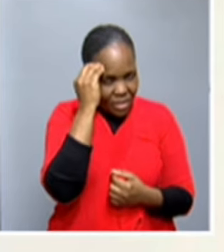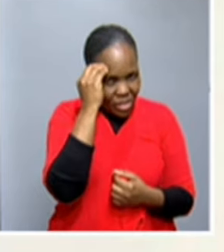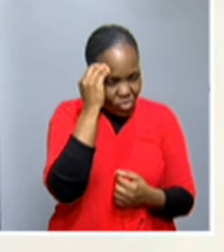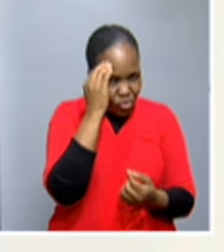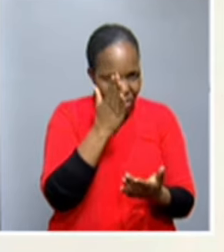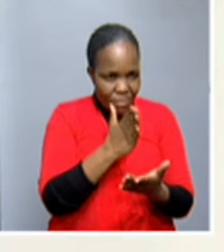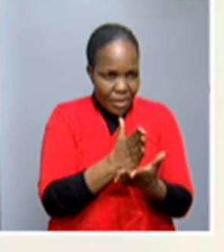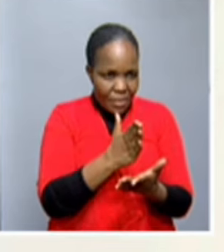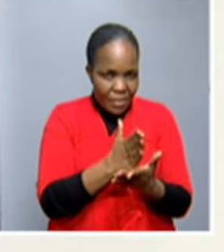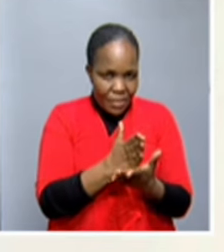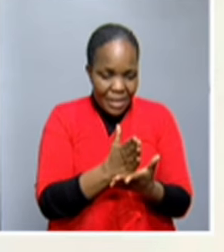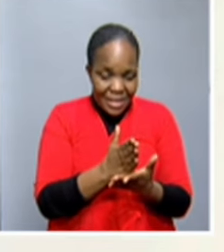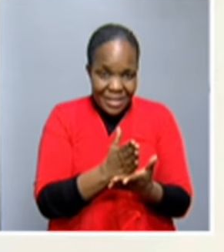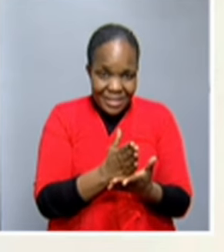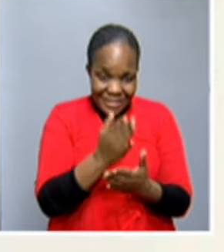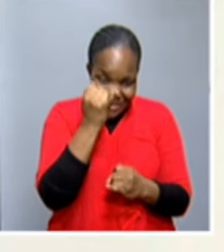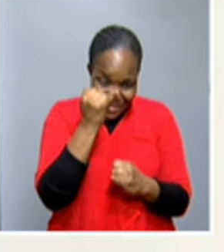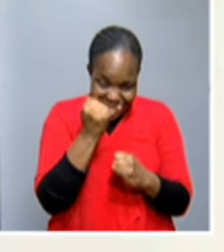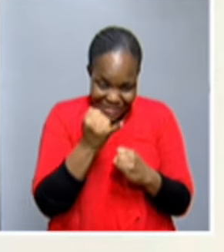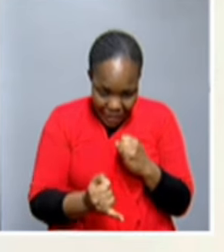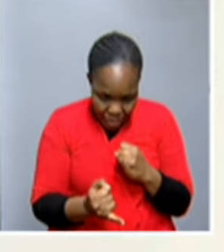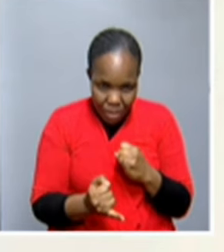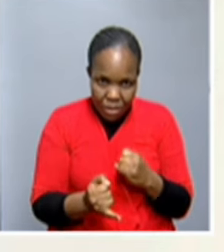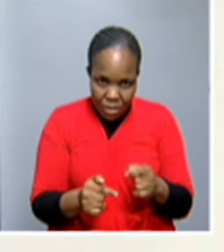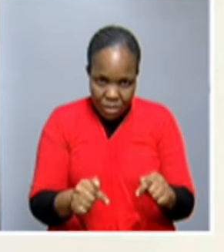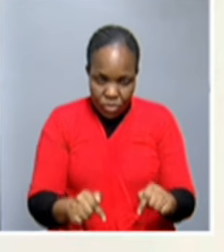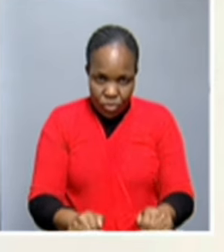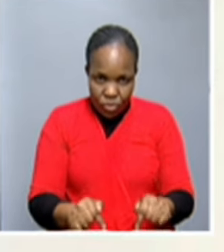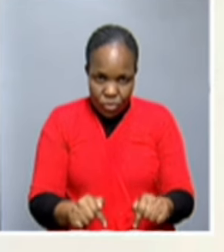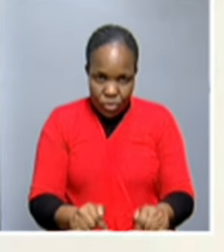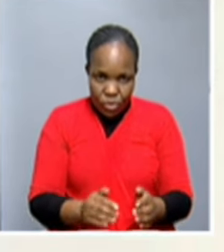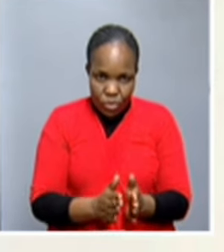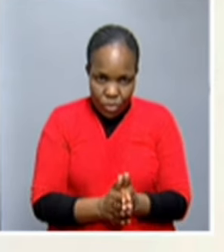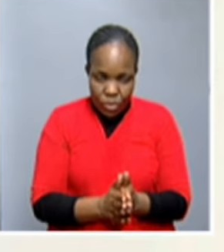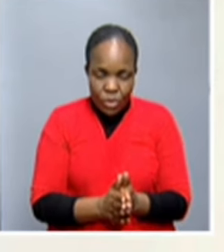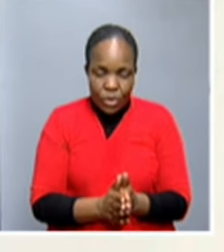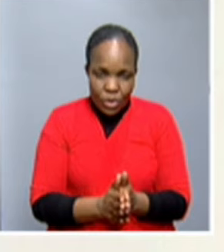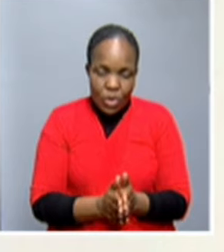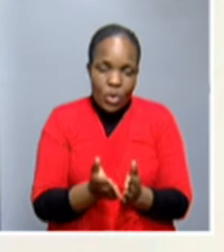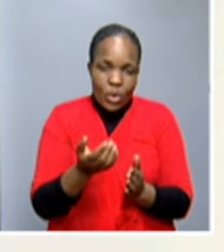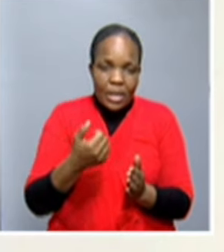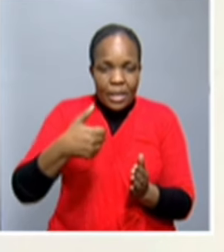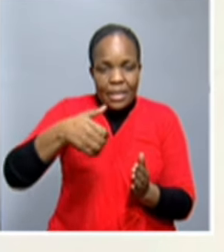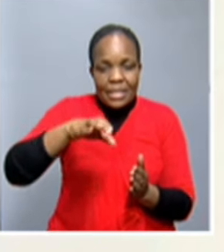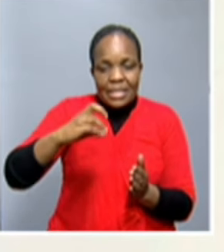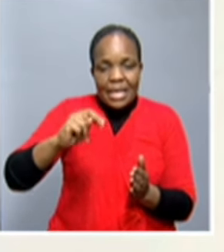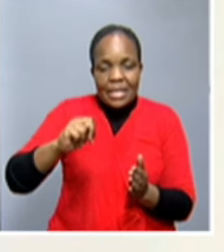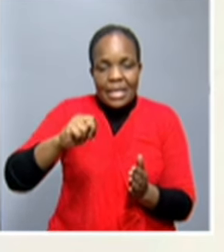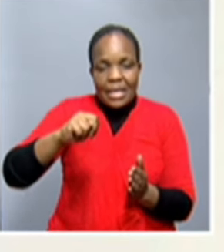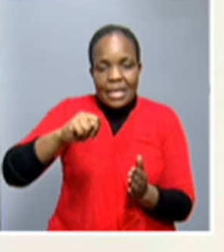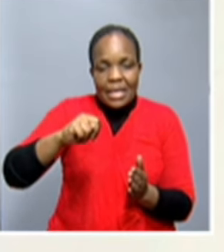last week we stood at 88 percent and the ECN, they are